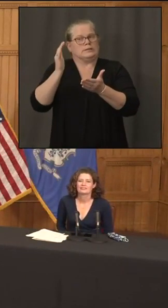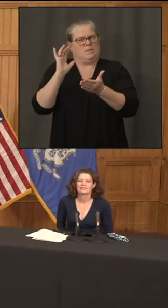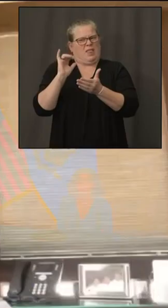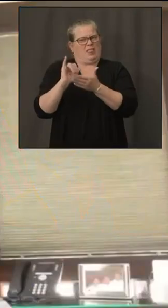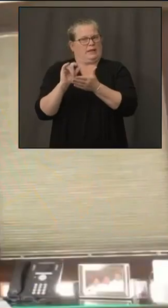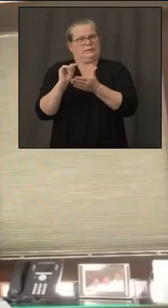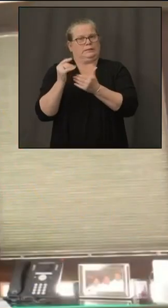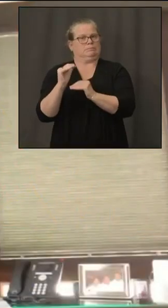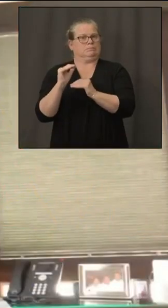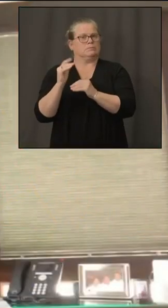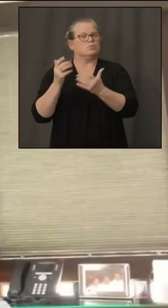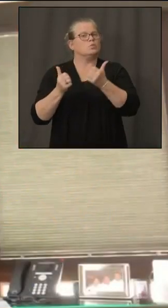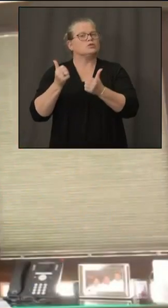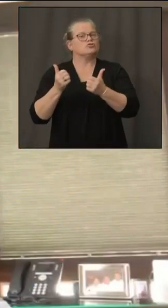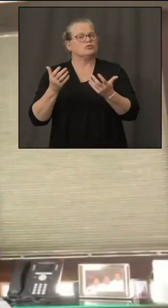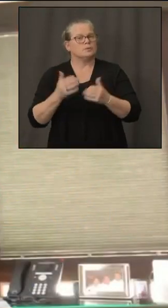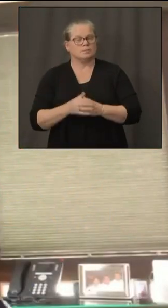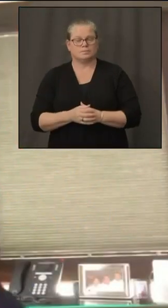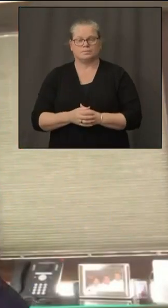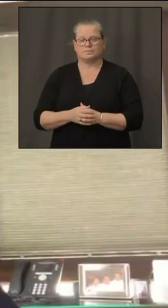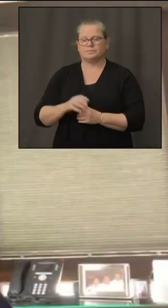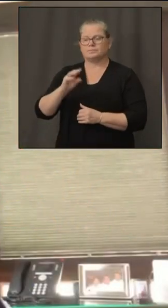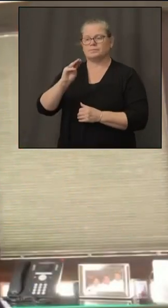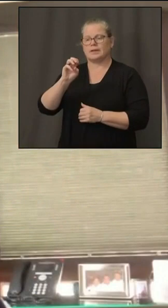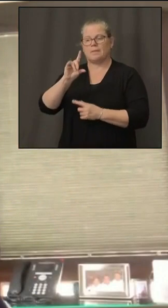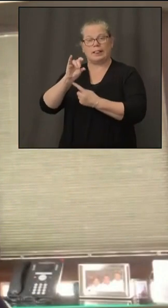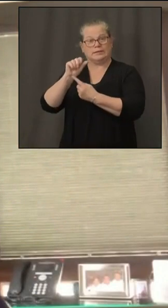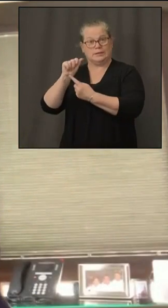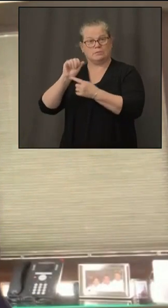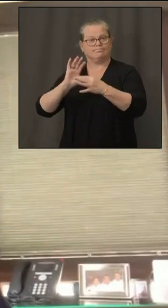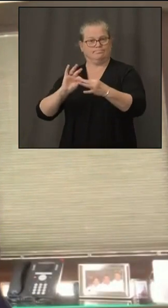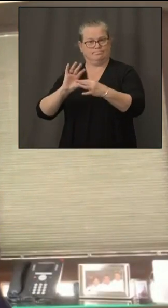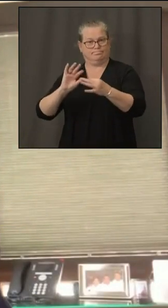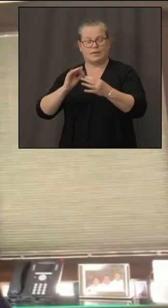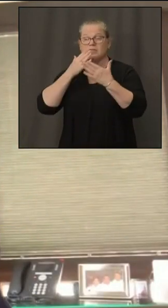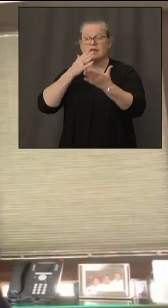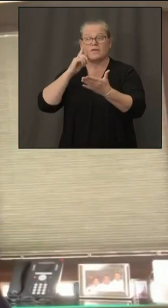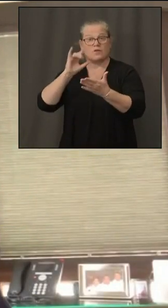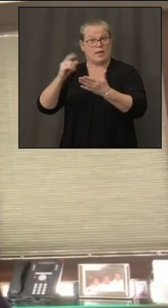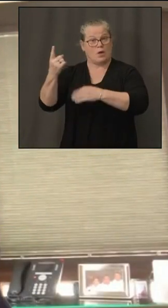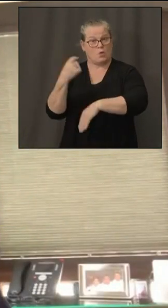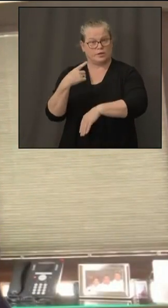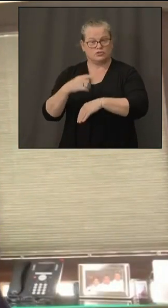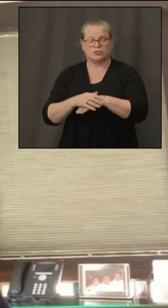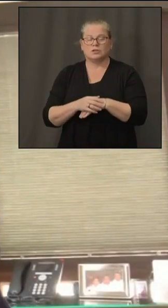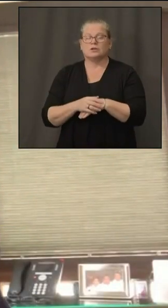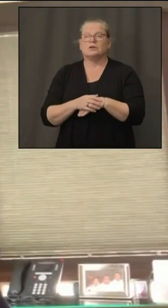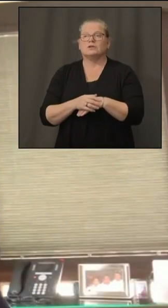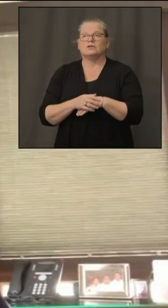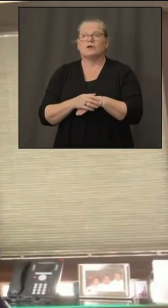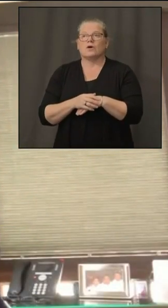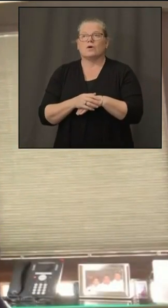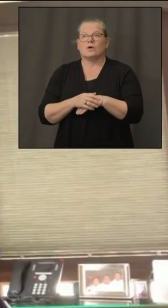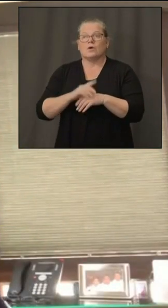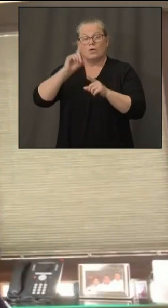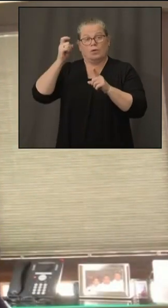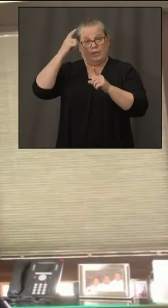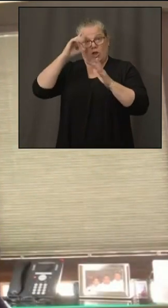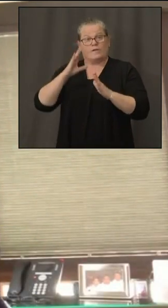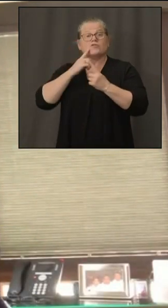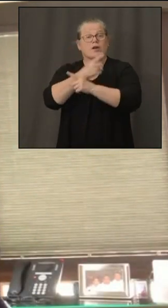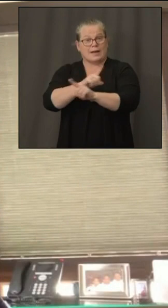uh well great thank you for for the question so as the governor announced um the state is making a commitment of